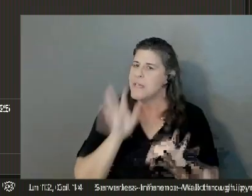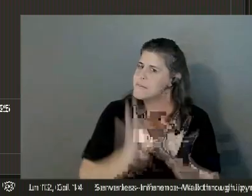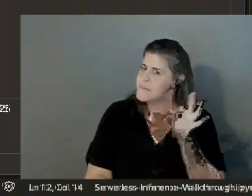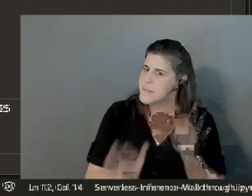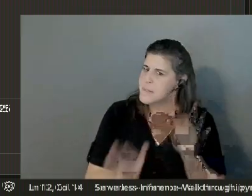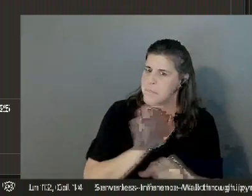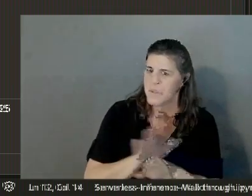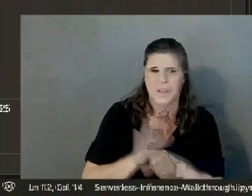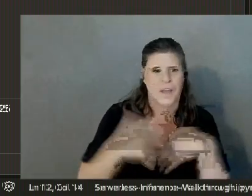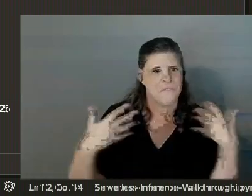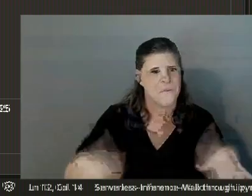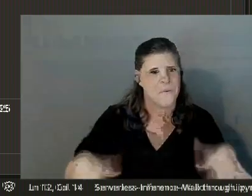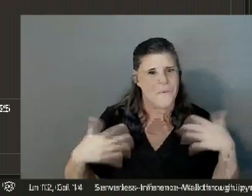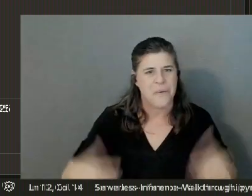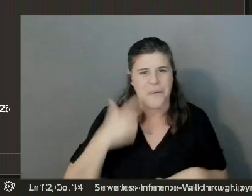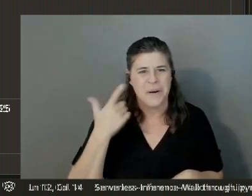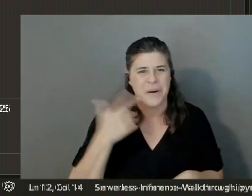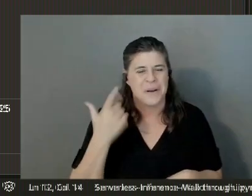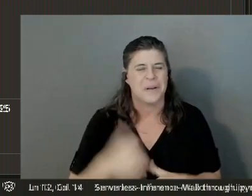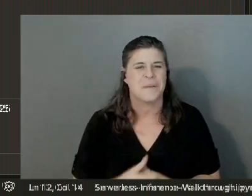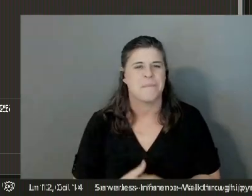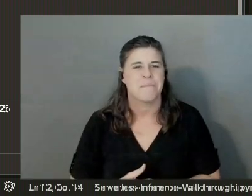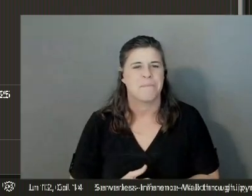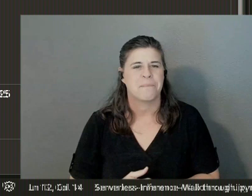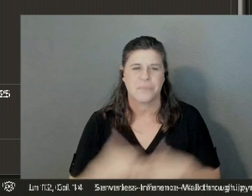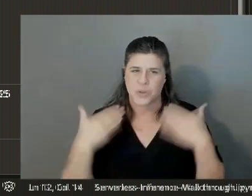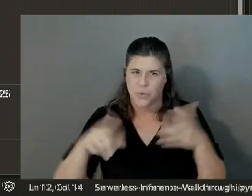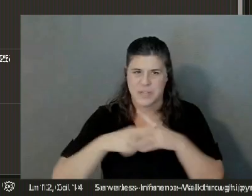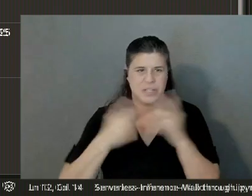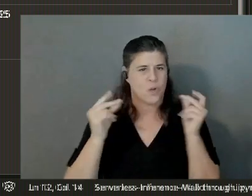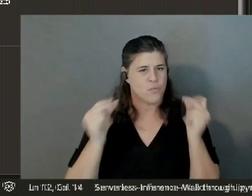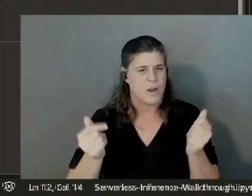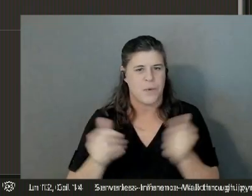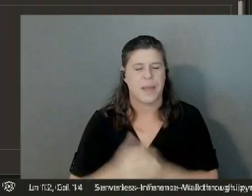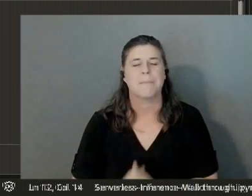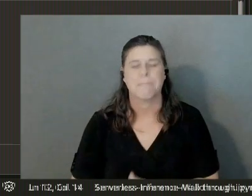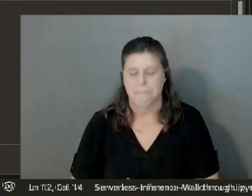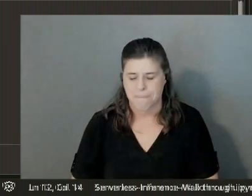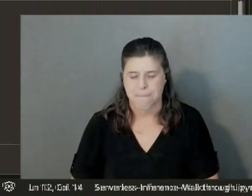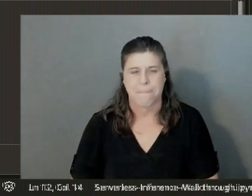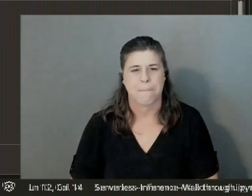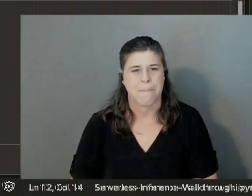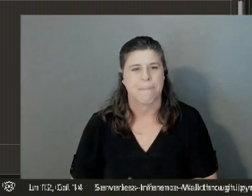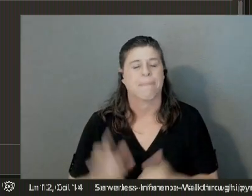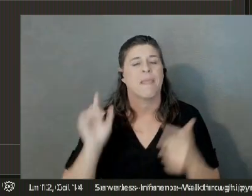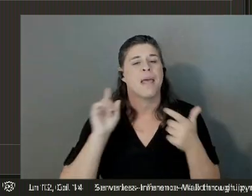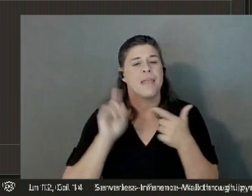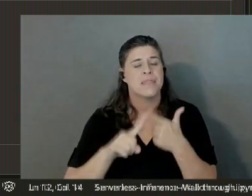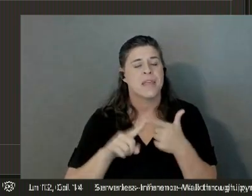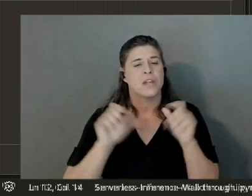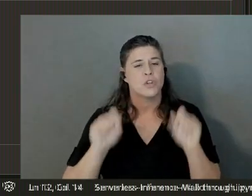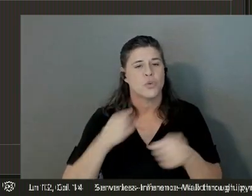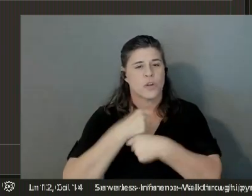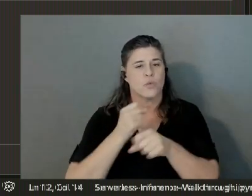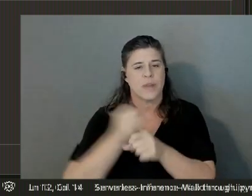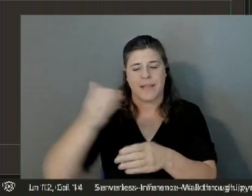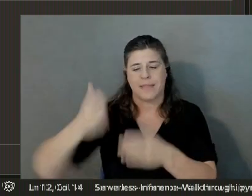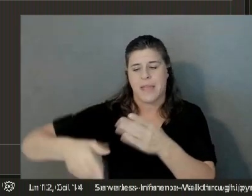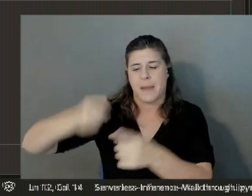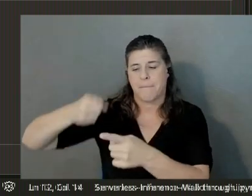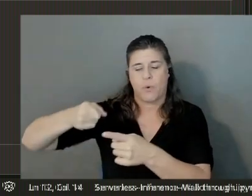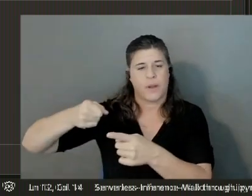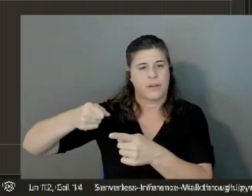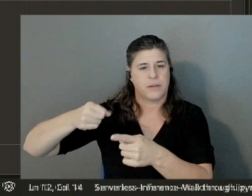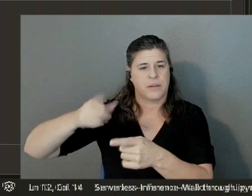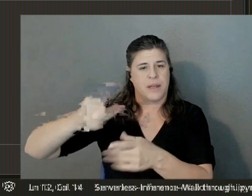started right away then. Yeah. And then you can create the endpoint. And the create the endpoint is basically